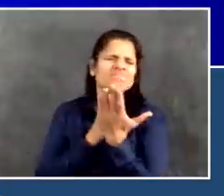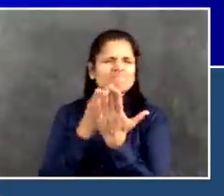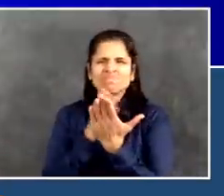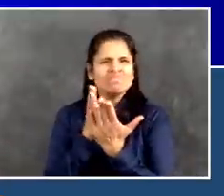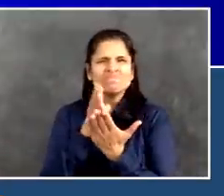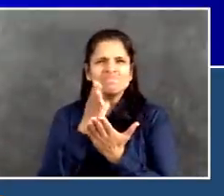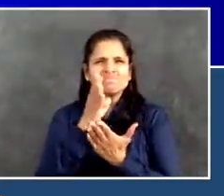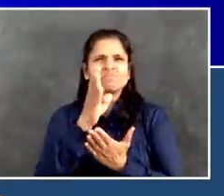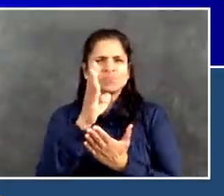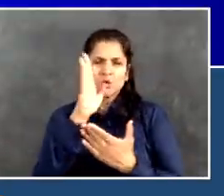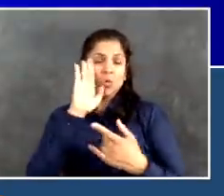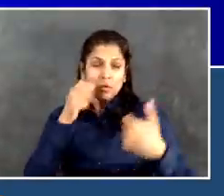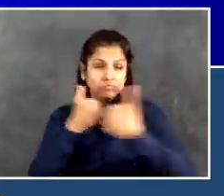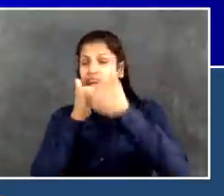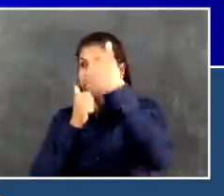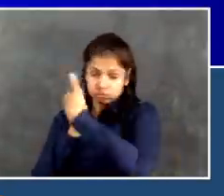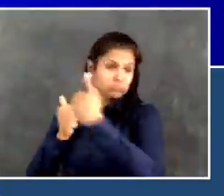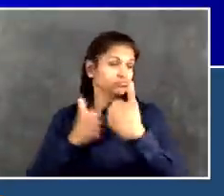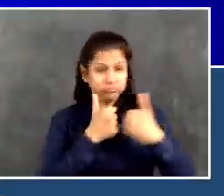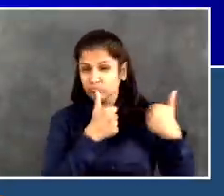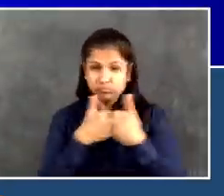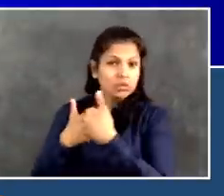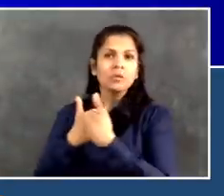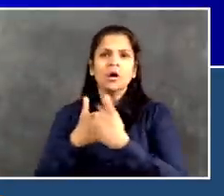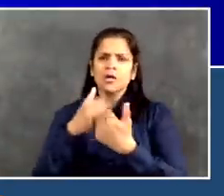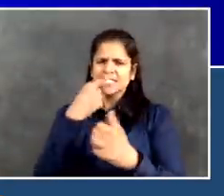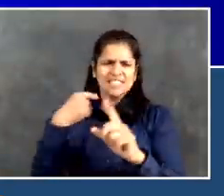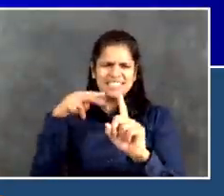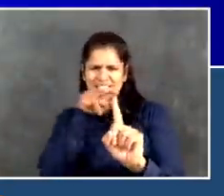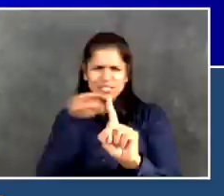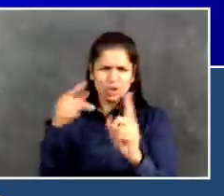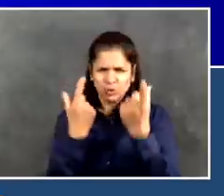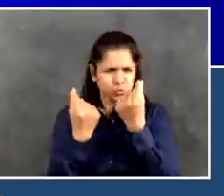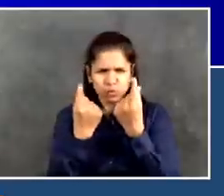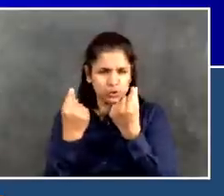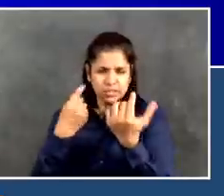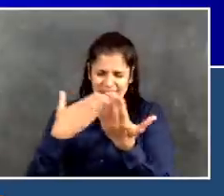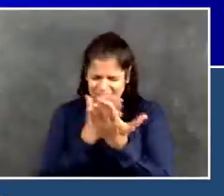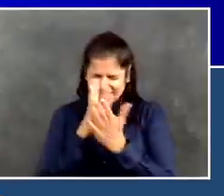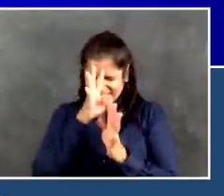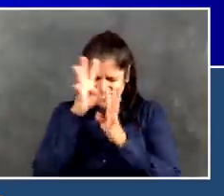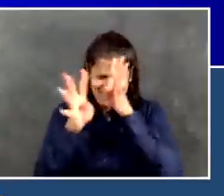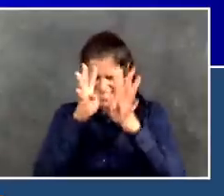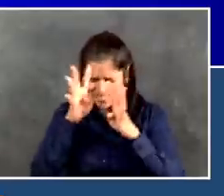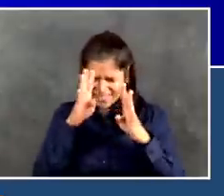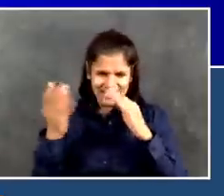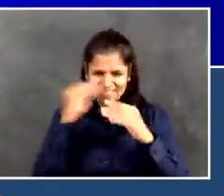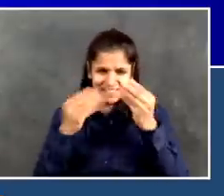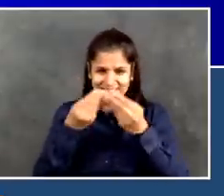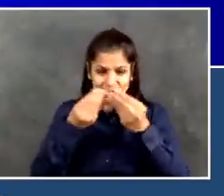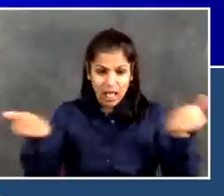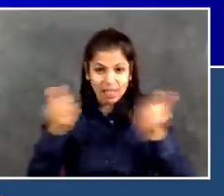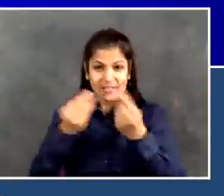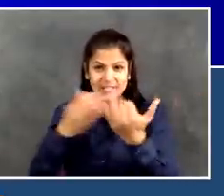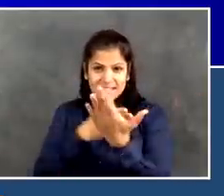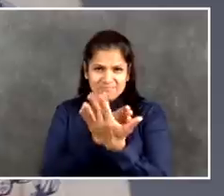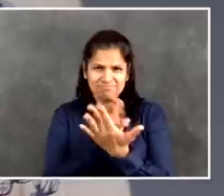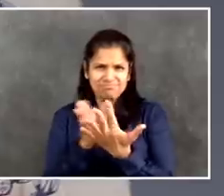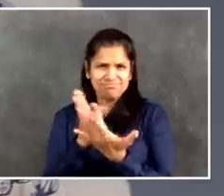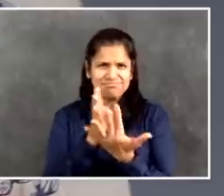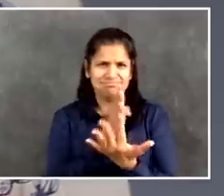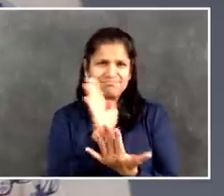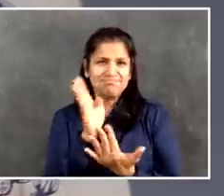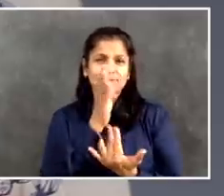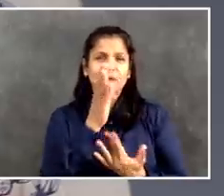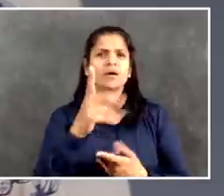and create a place that's even more fair, that's even more respectful of each and every one of our fellow New Yorkers. We